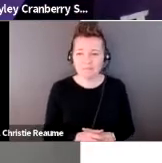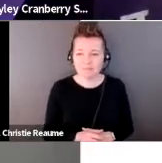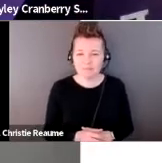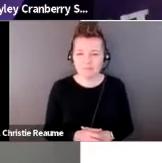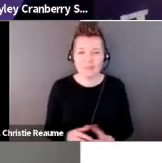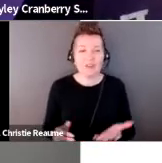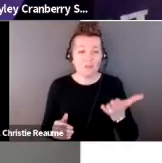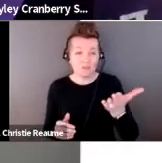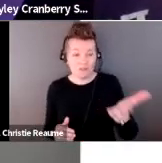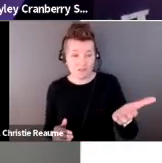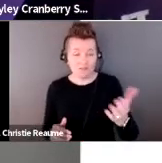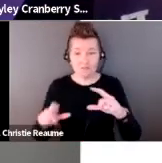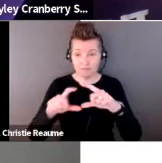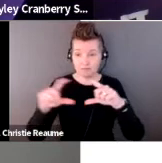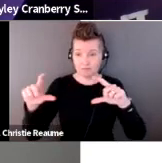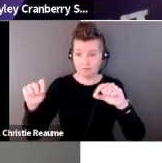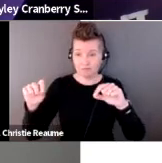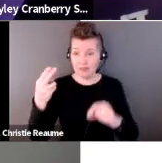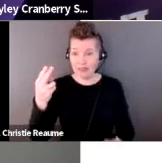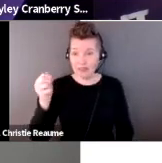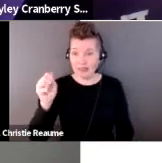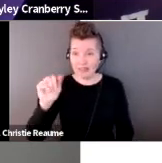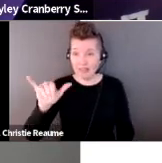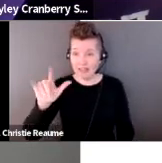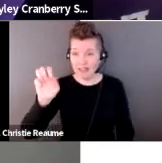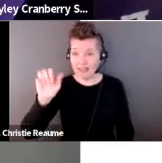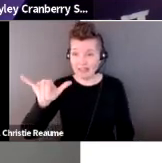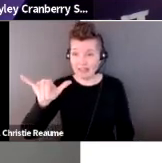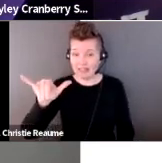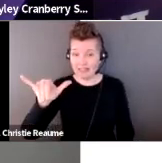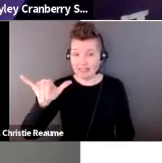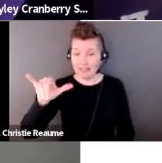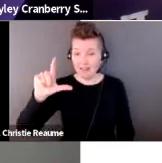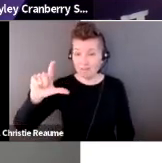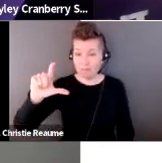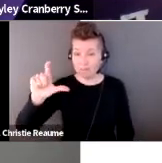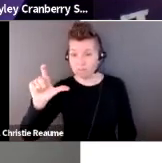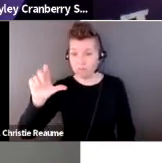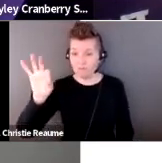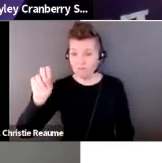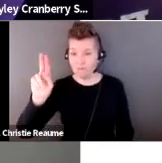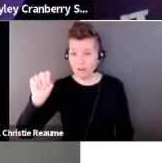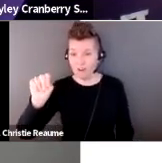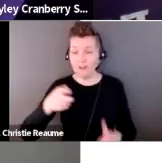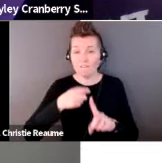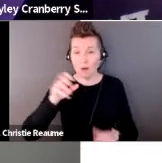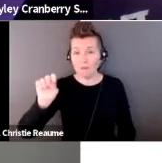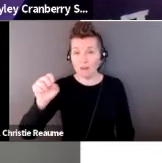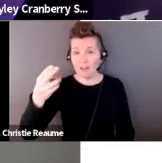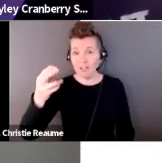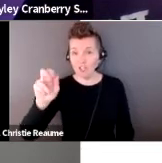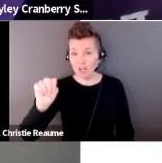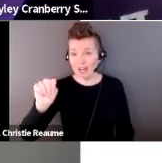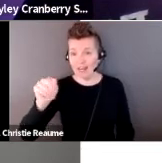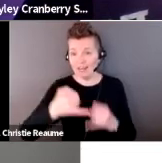over on the left is written in a font by Shan Finnegan. If you know of